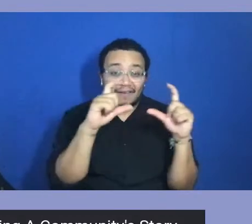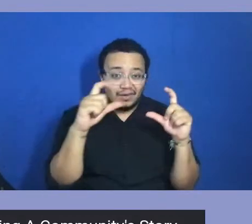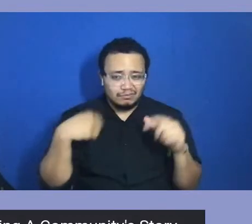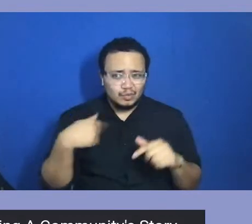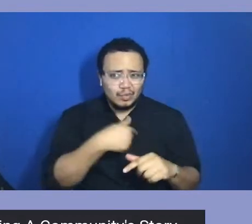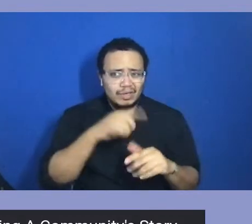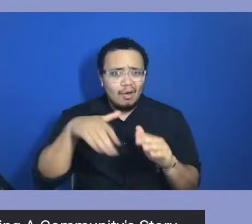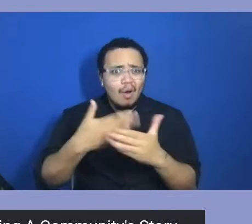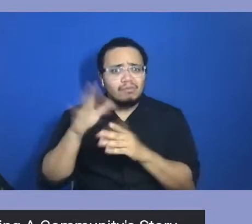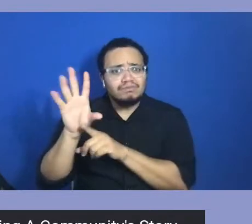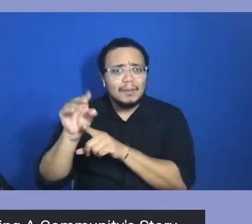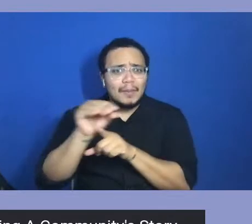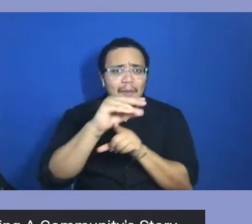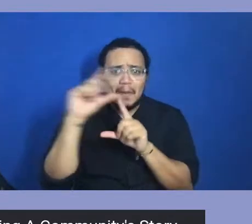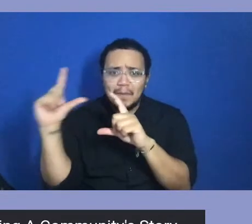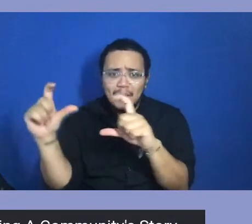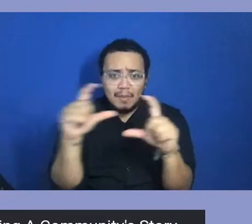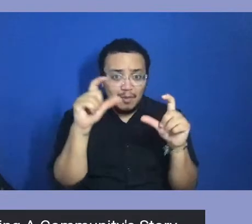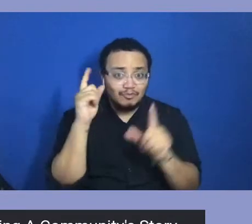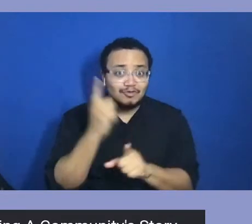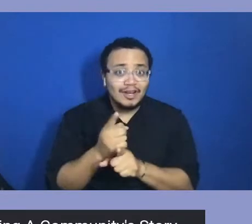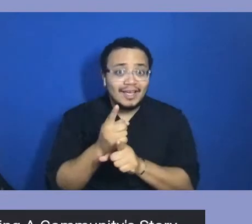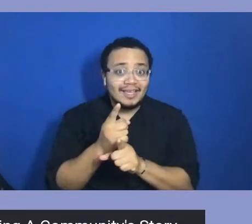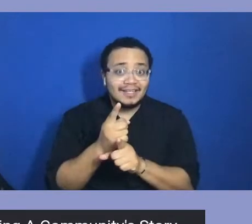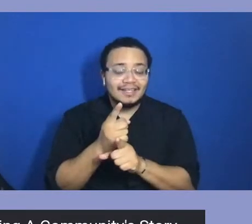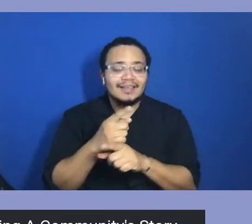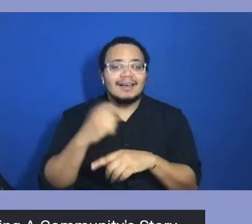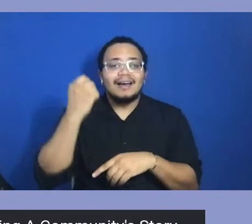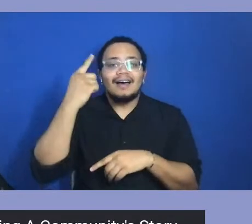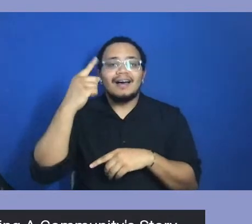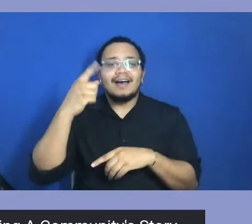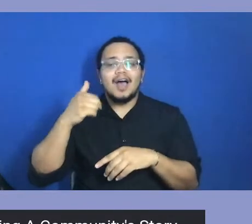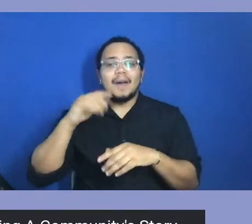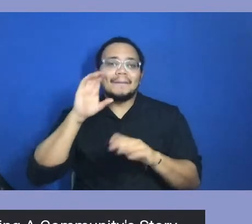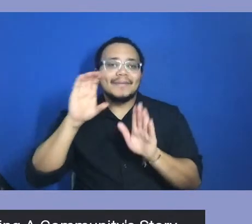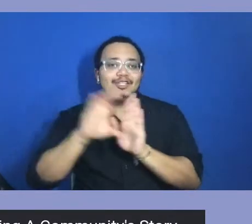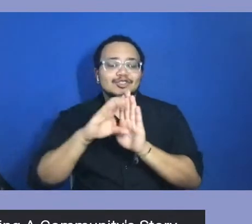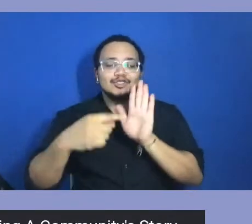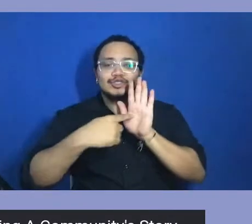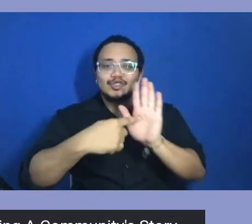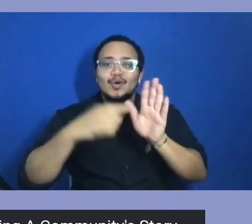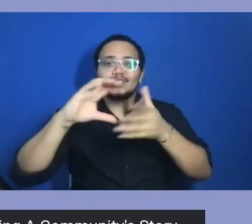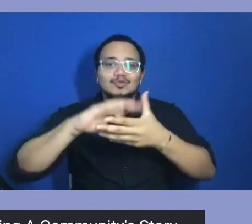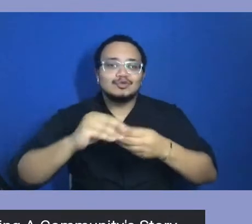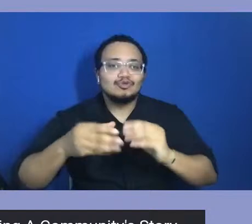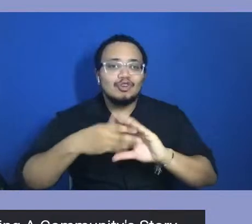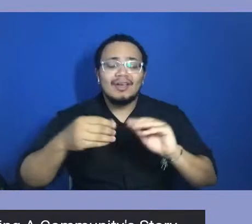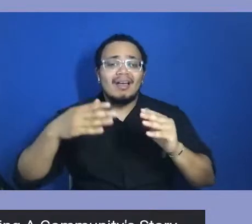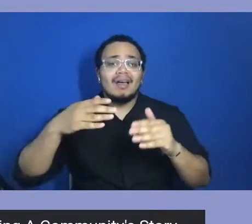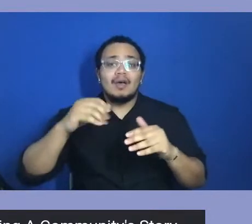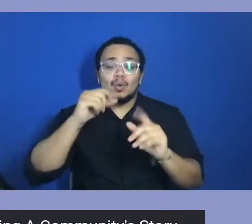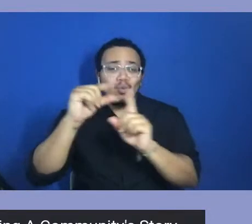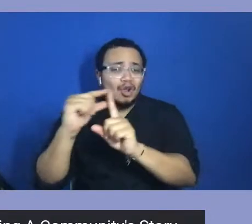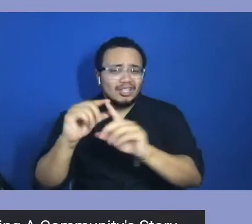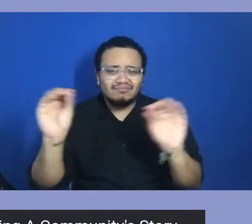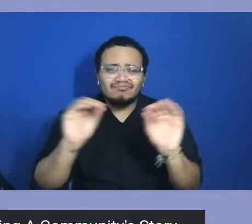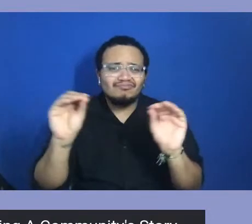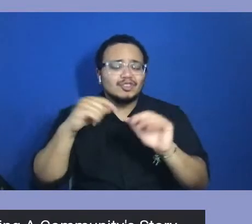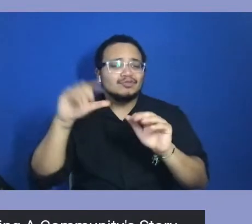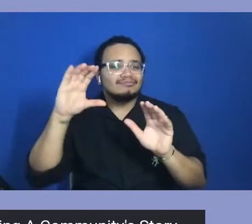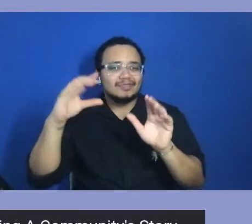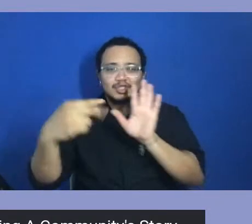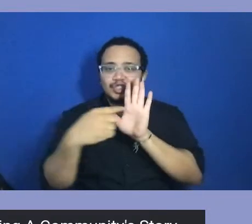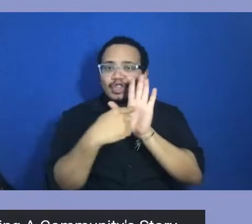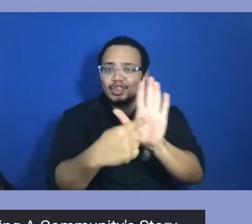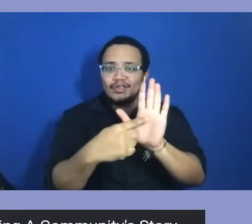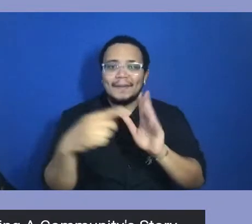but, you know, those pictures tell stories even when we don't give everyone the full details and captions. So we're going to have amazing guests that are